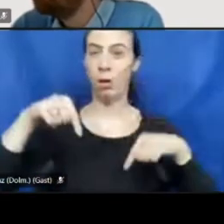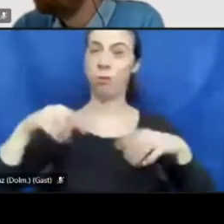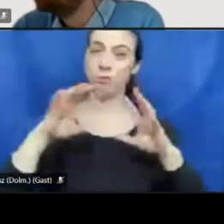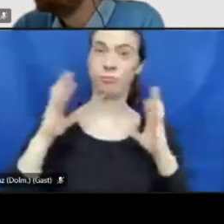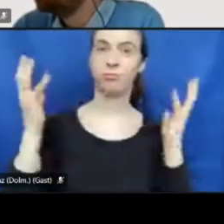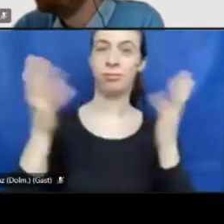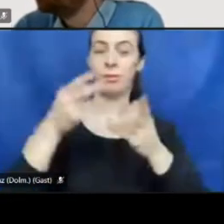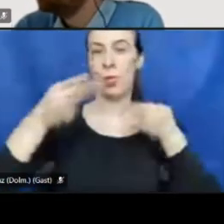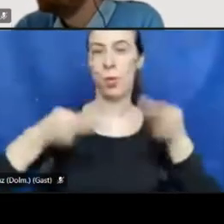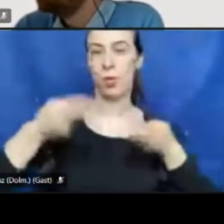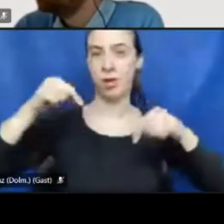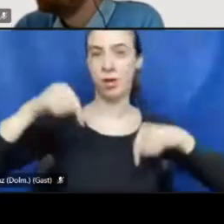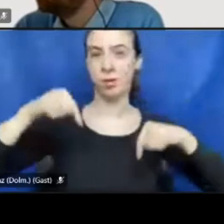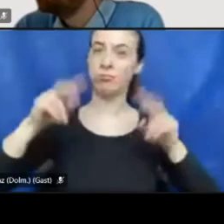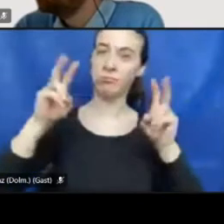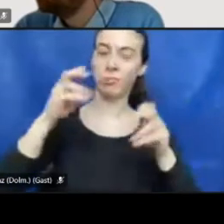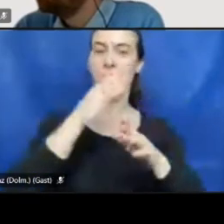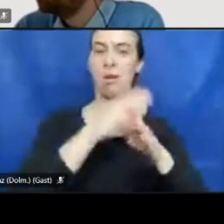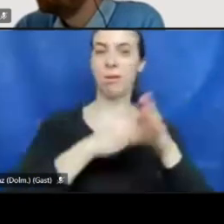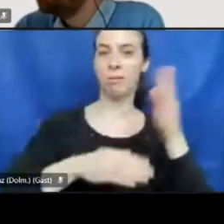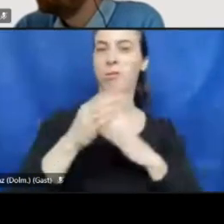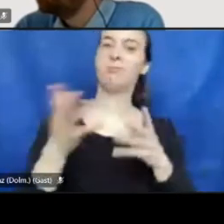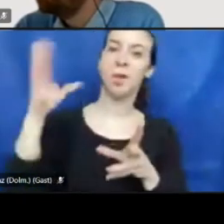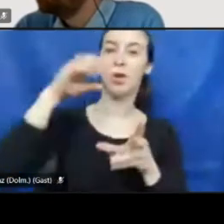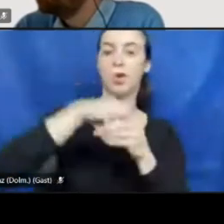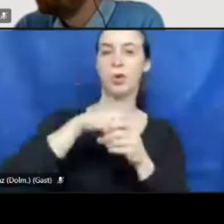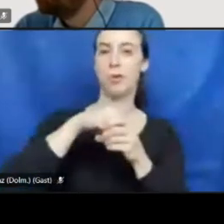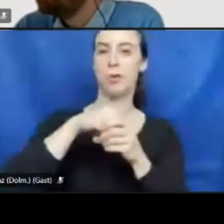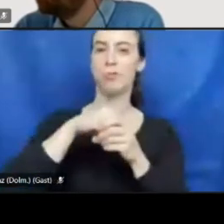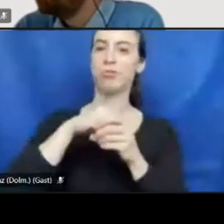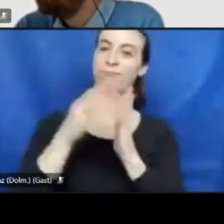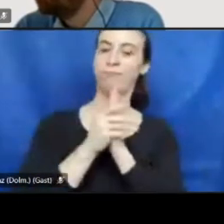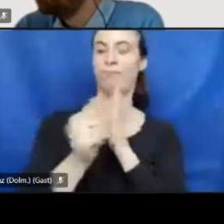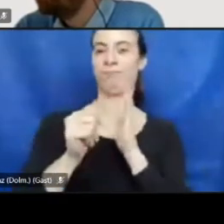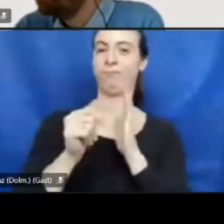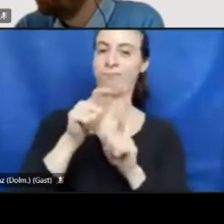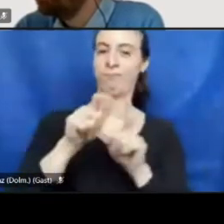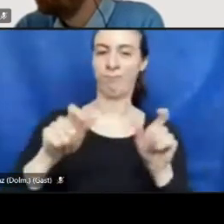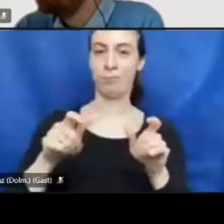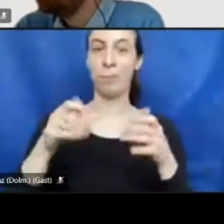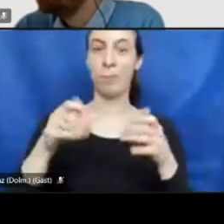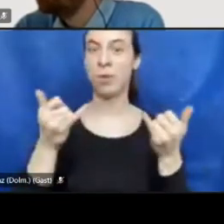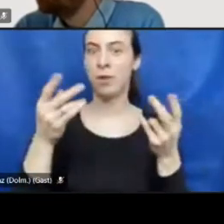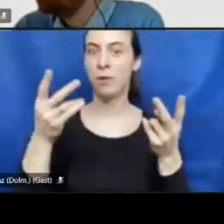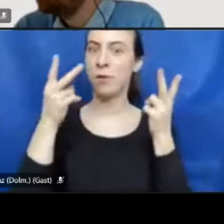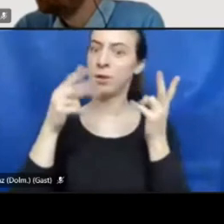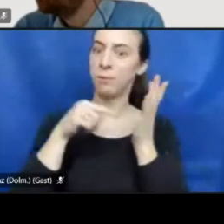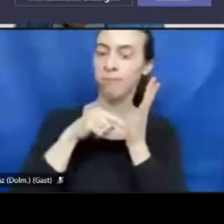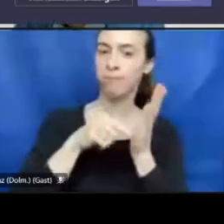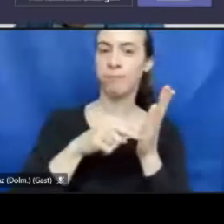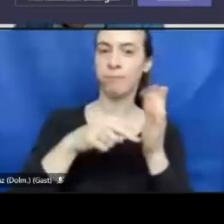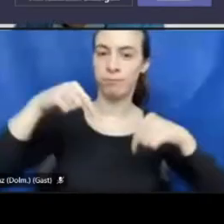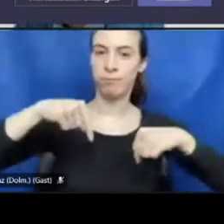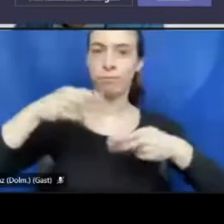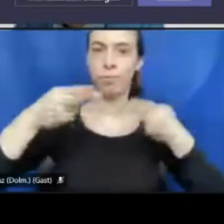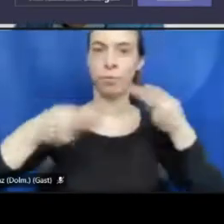to disability inclusion experts. What I really want to underline is that conferences like these,